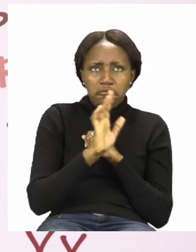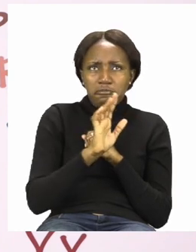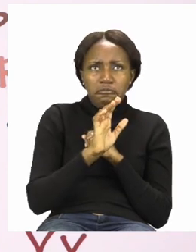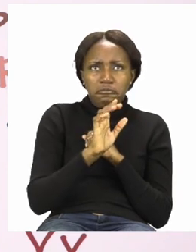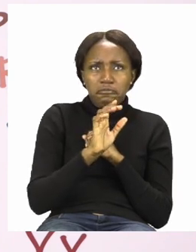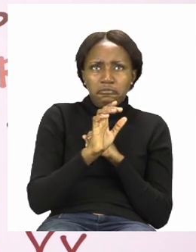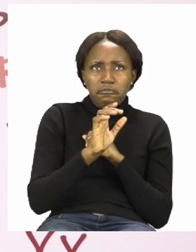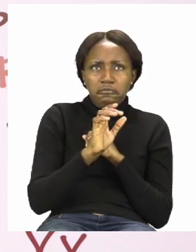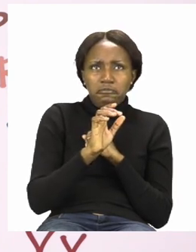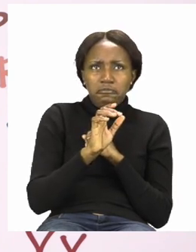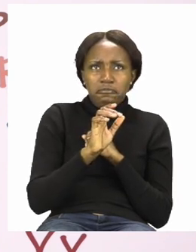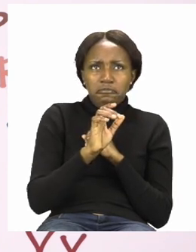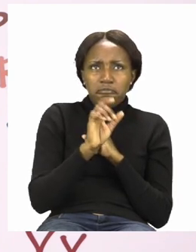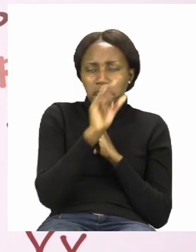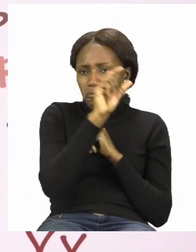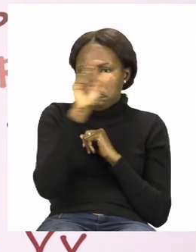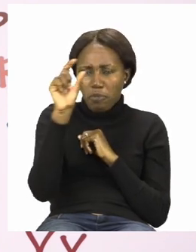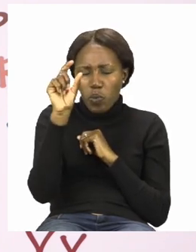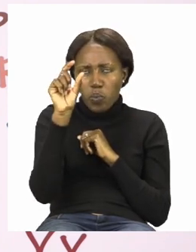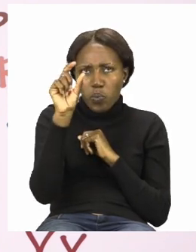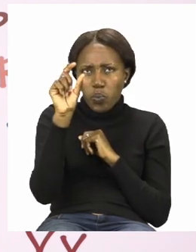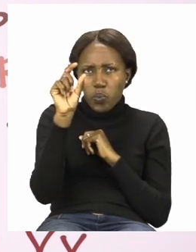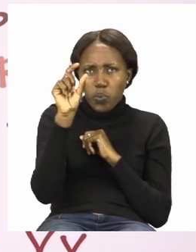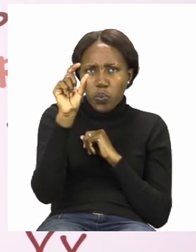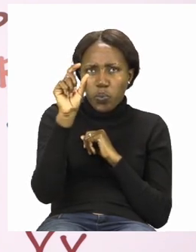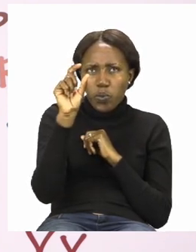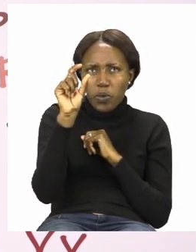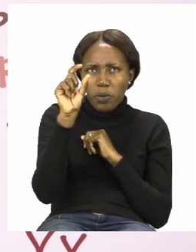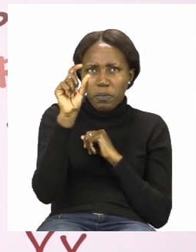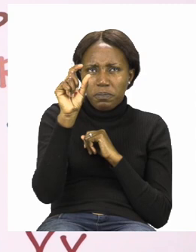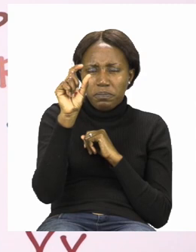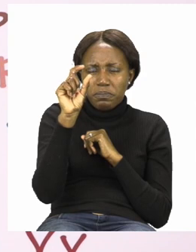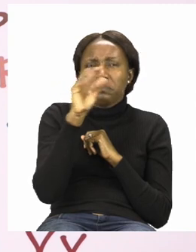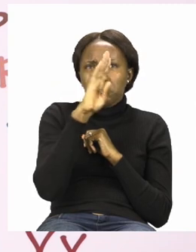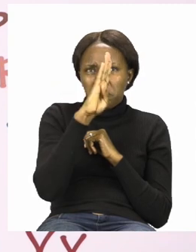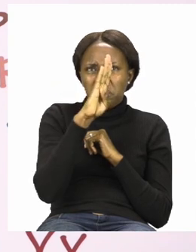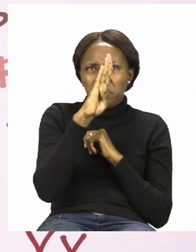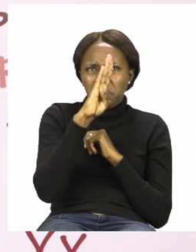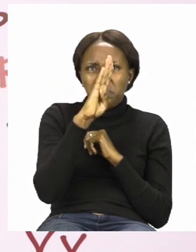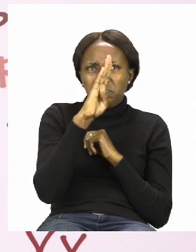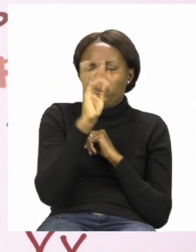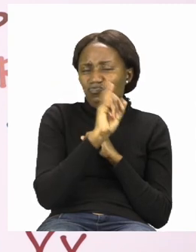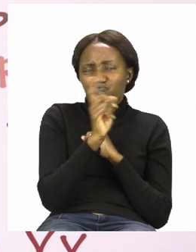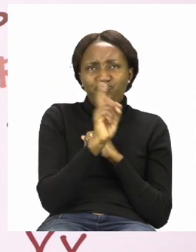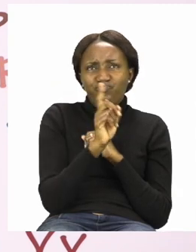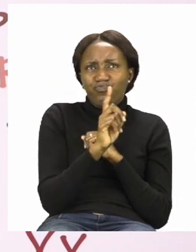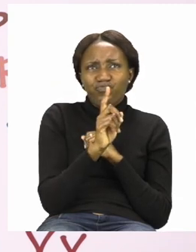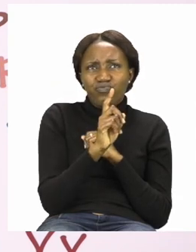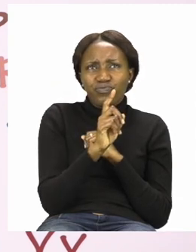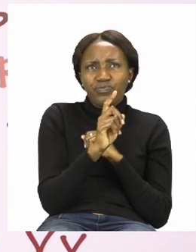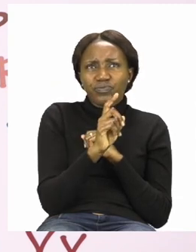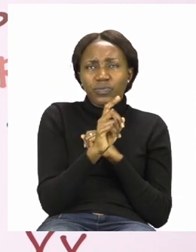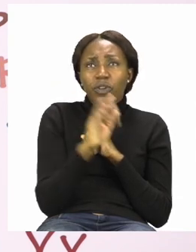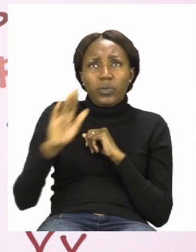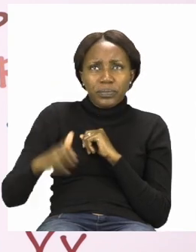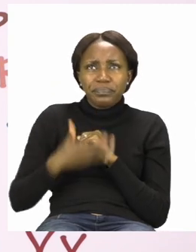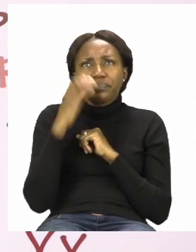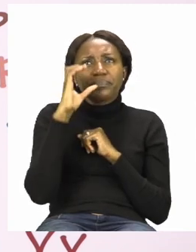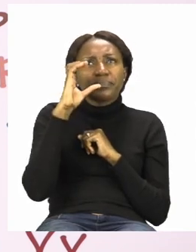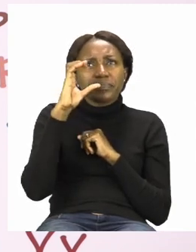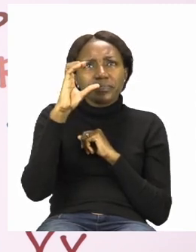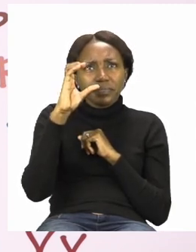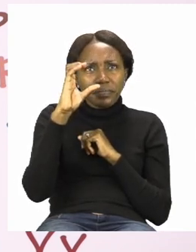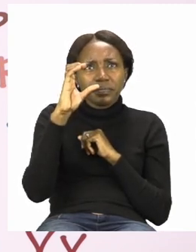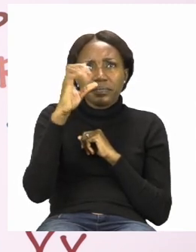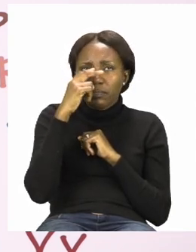First I'm going to look across. So there is a B here. That's not what we want. Instead we want a C and